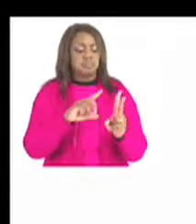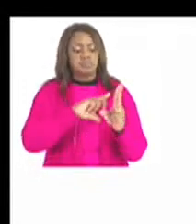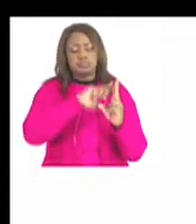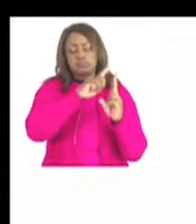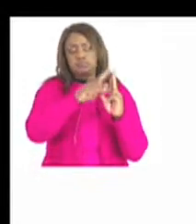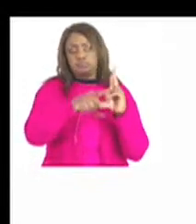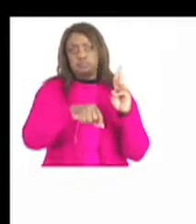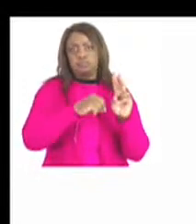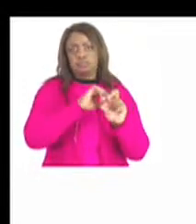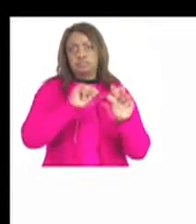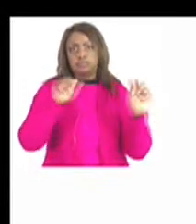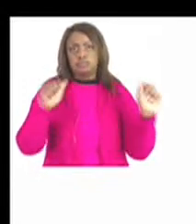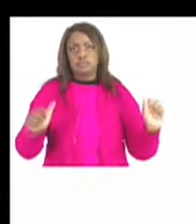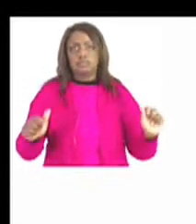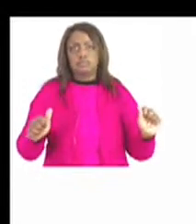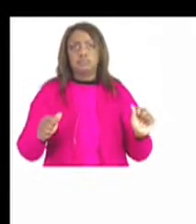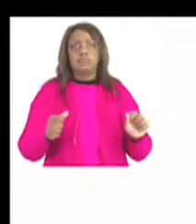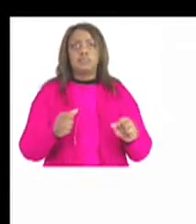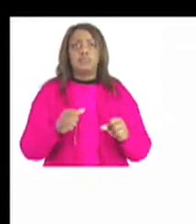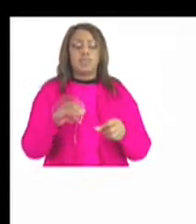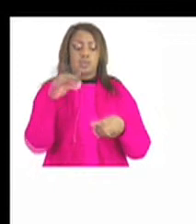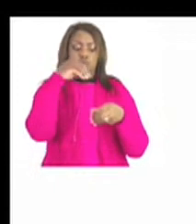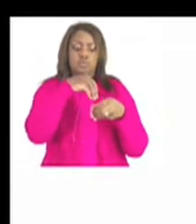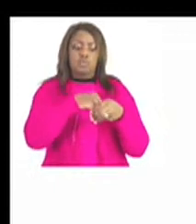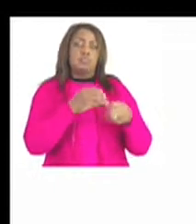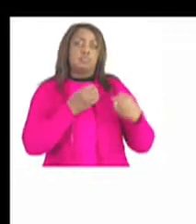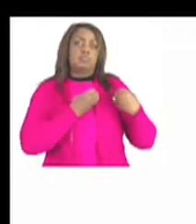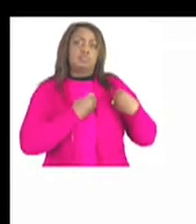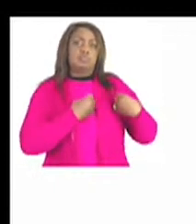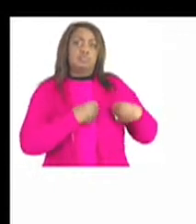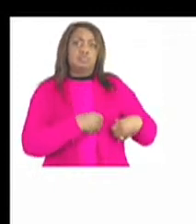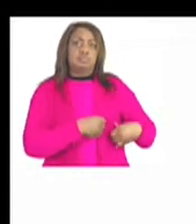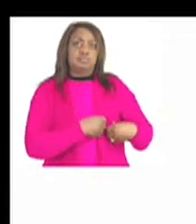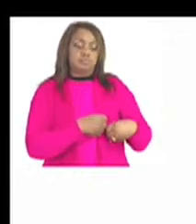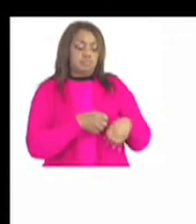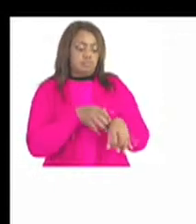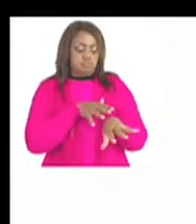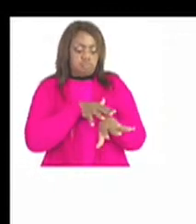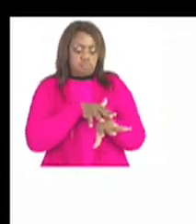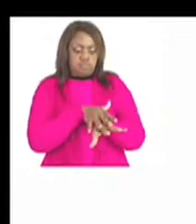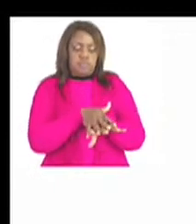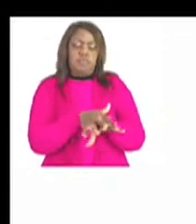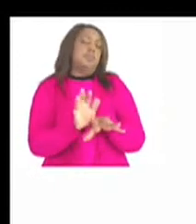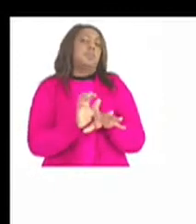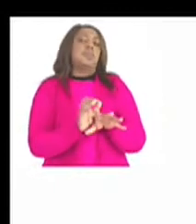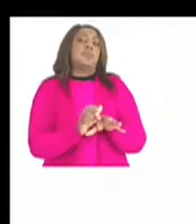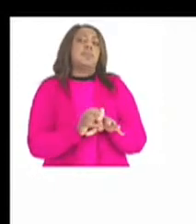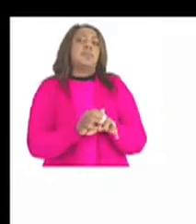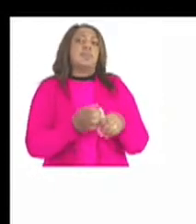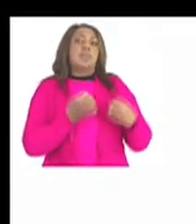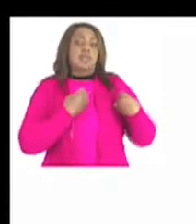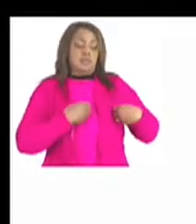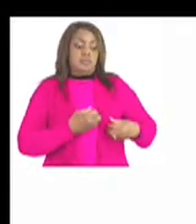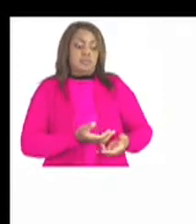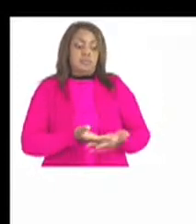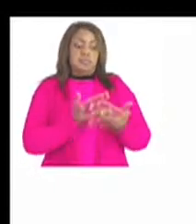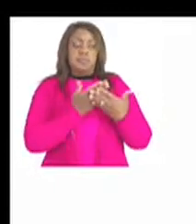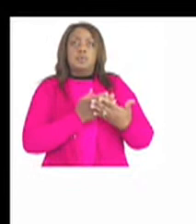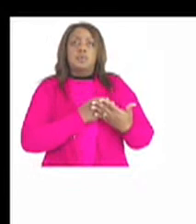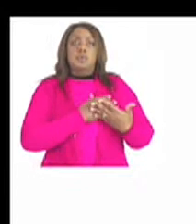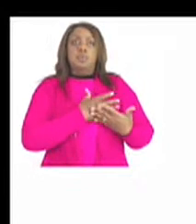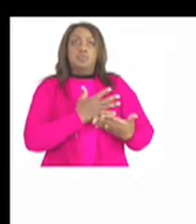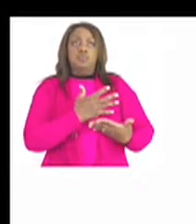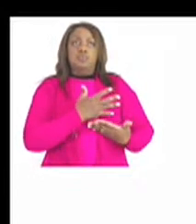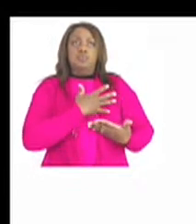blood vessels and veins the heart pumps blood to all parts of the